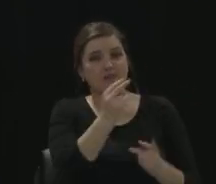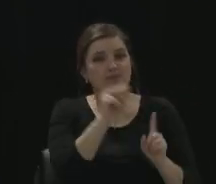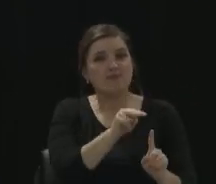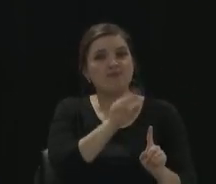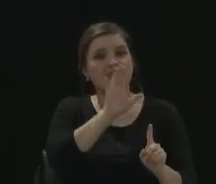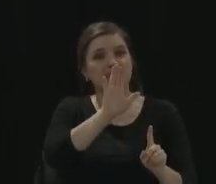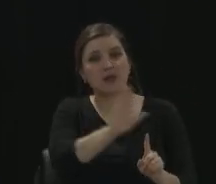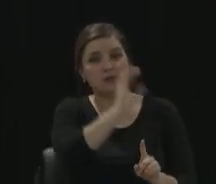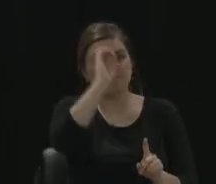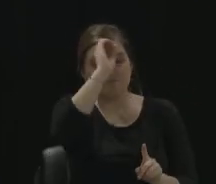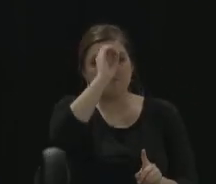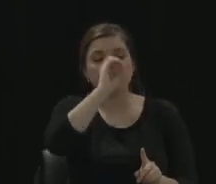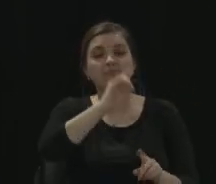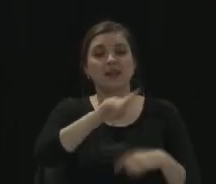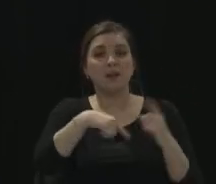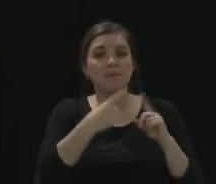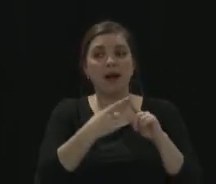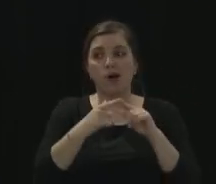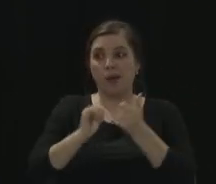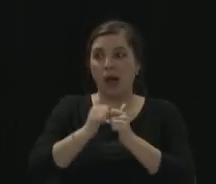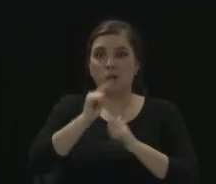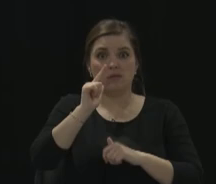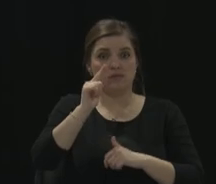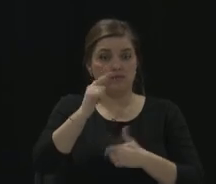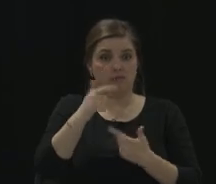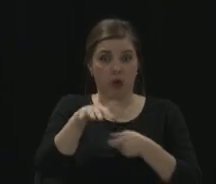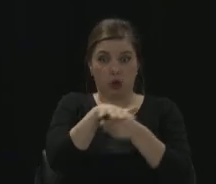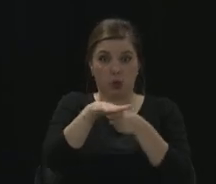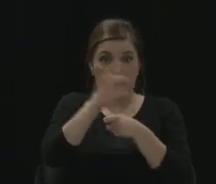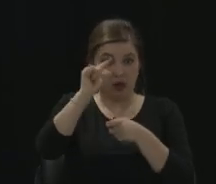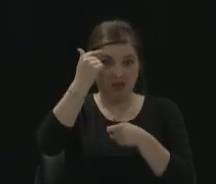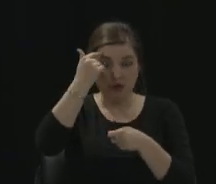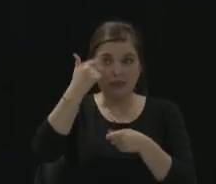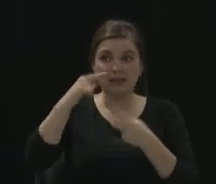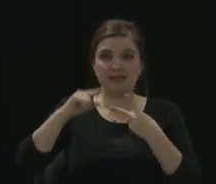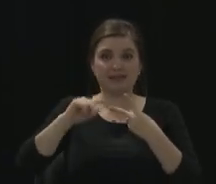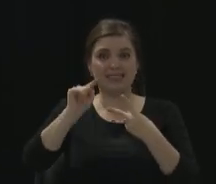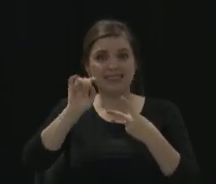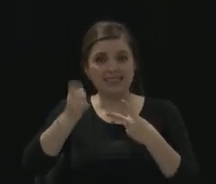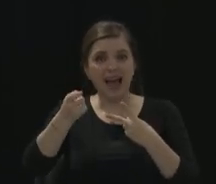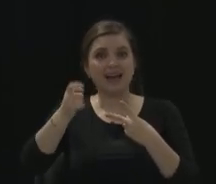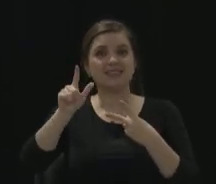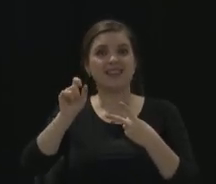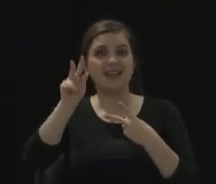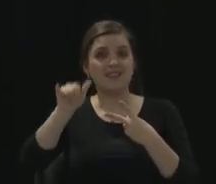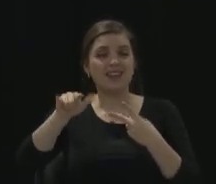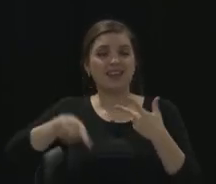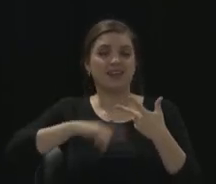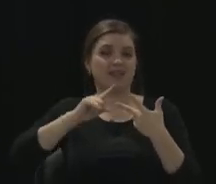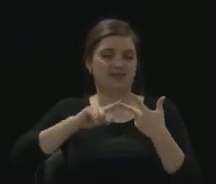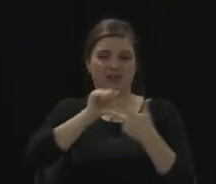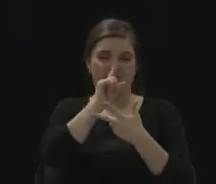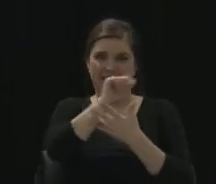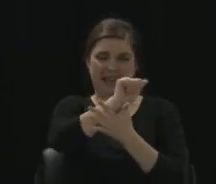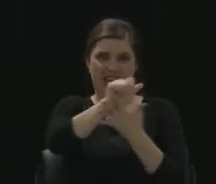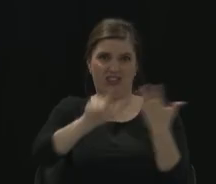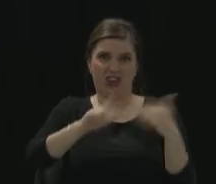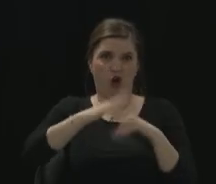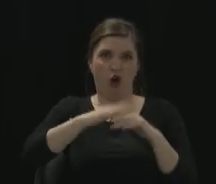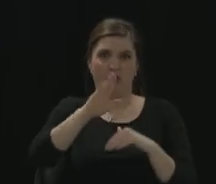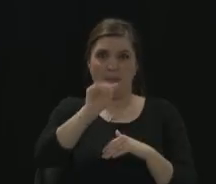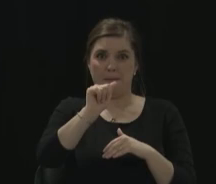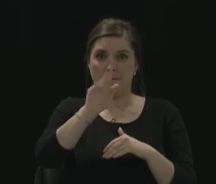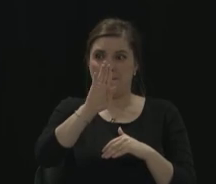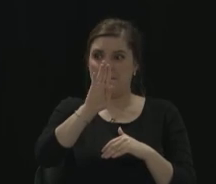government, your tax levies, everything else that's on the ballot, it's really important to us. down at the Board of Elections, I have the